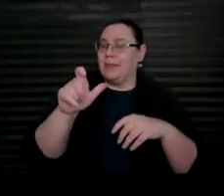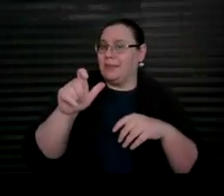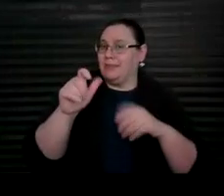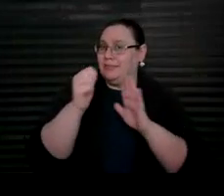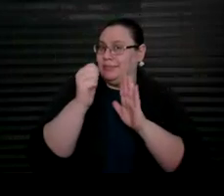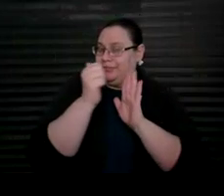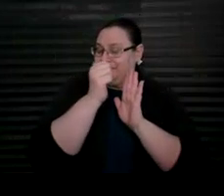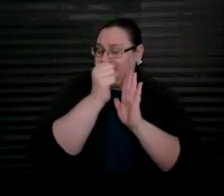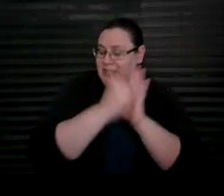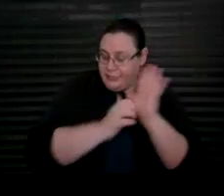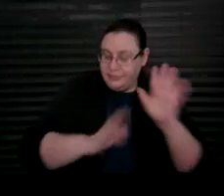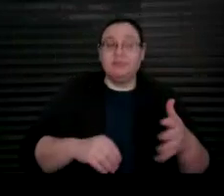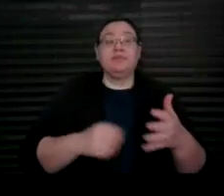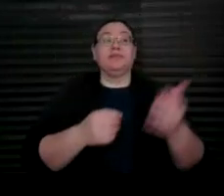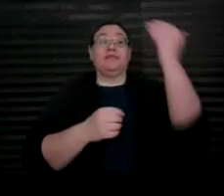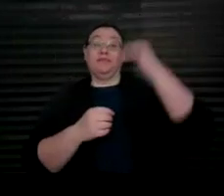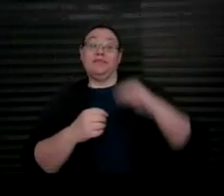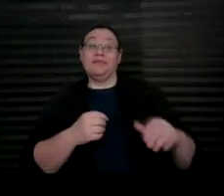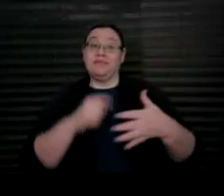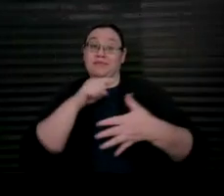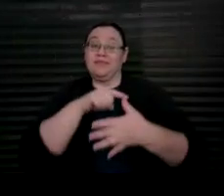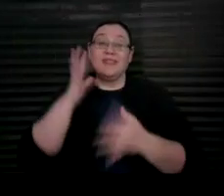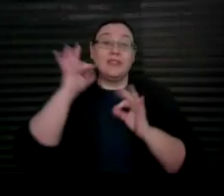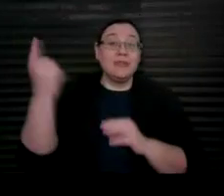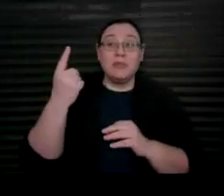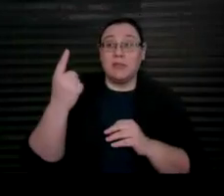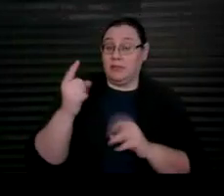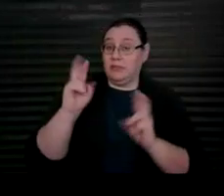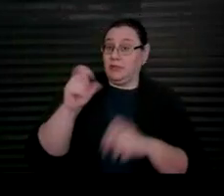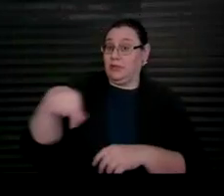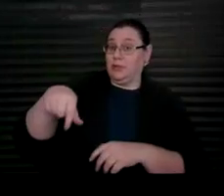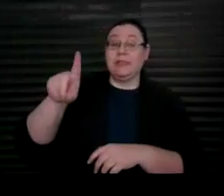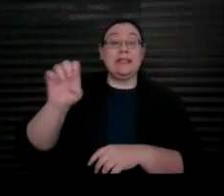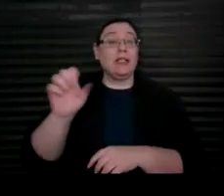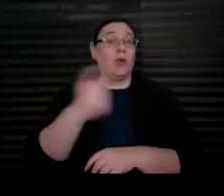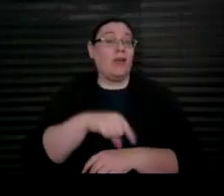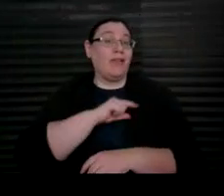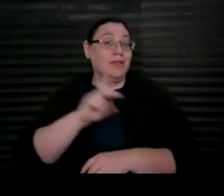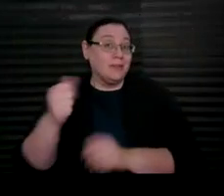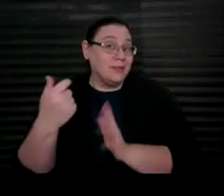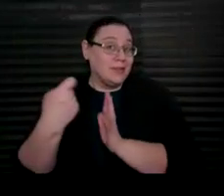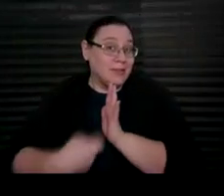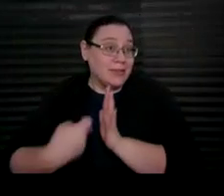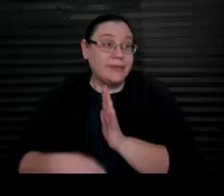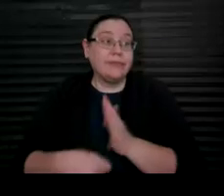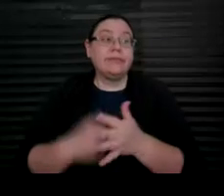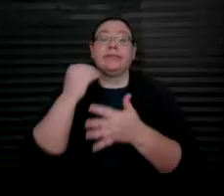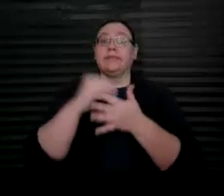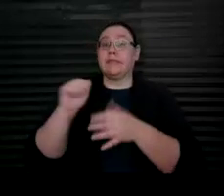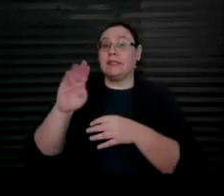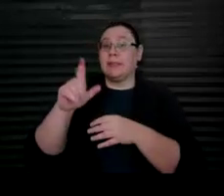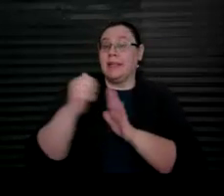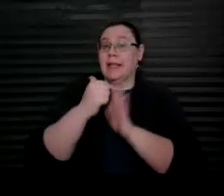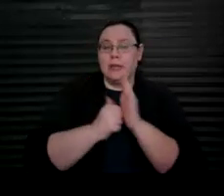Determining whether something is a qualified disability expense. ABLE accounts and working